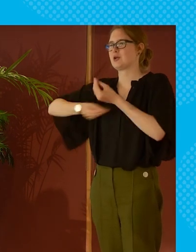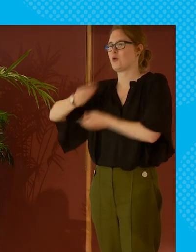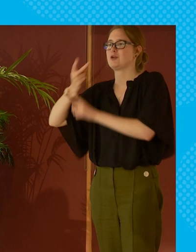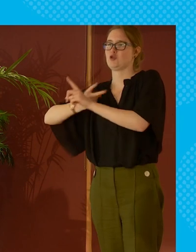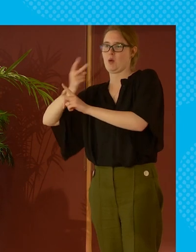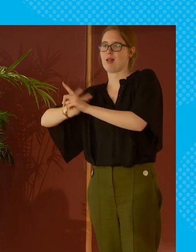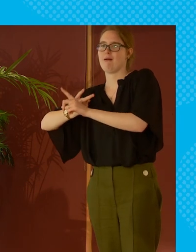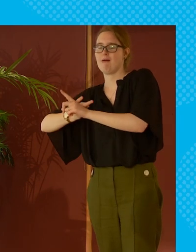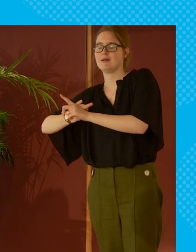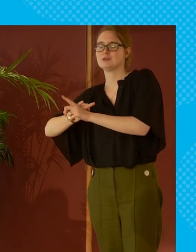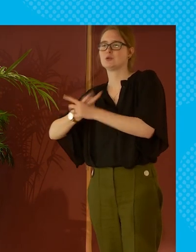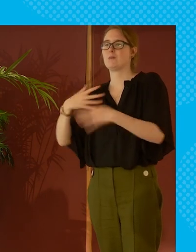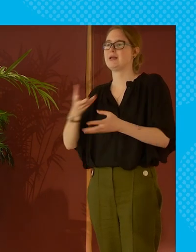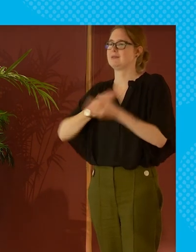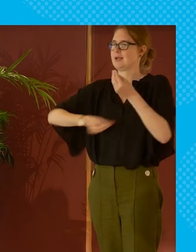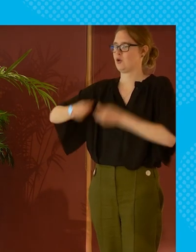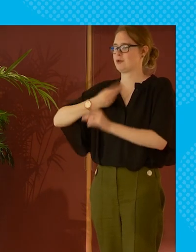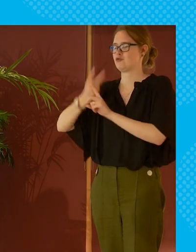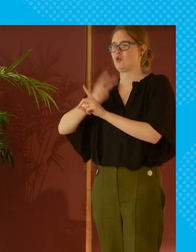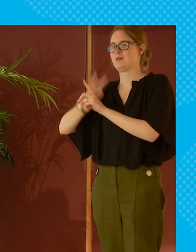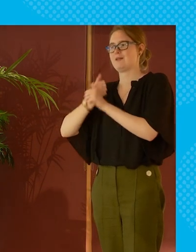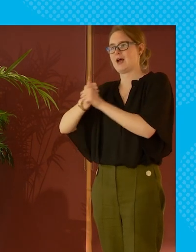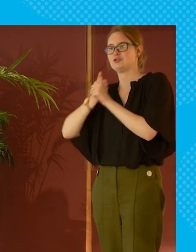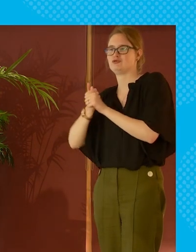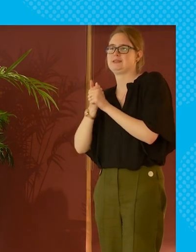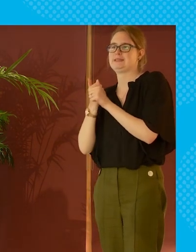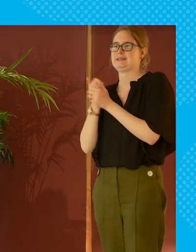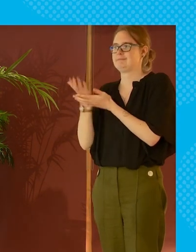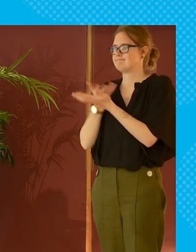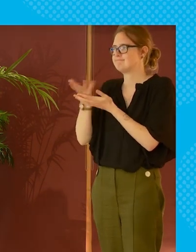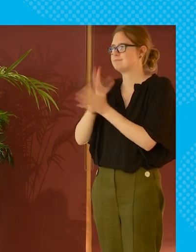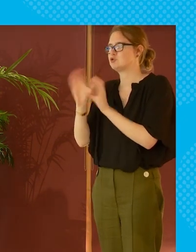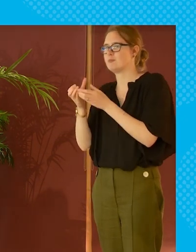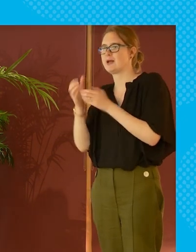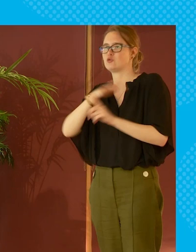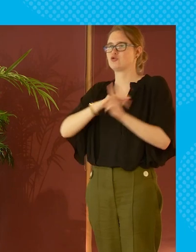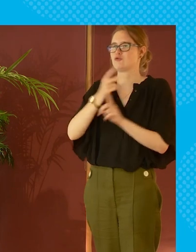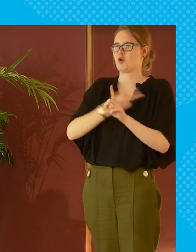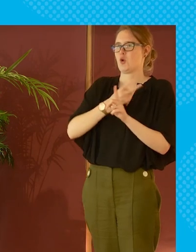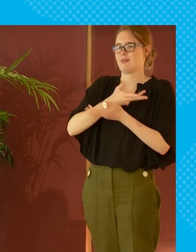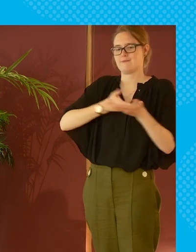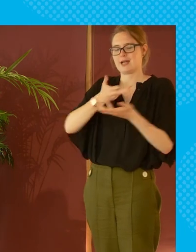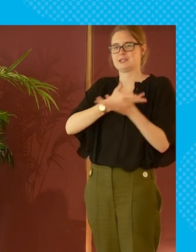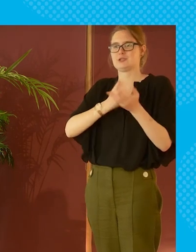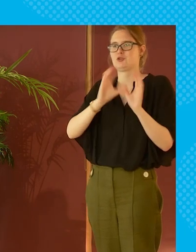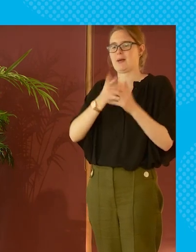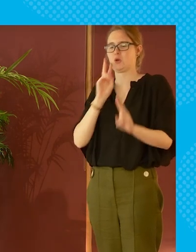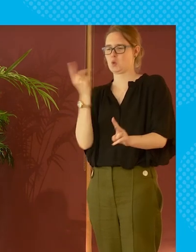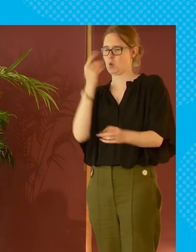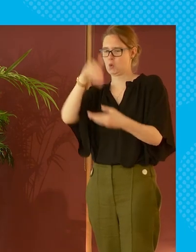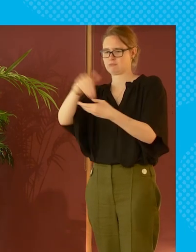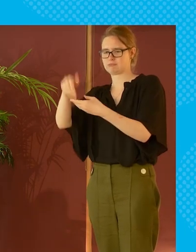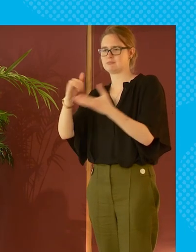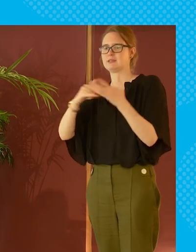and economic renewal so when they had the economic renewal advisory group and you had the social renewal advisory group i looked at who was